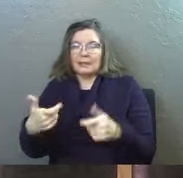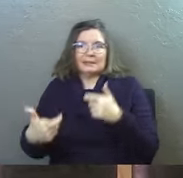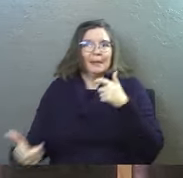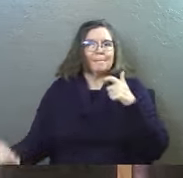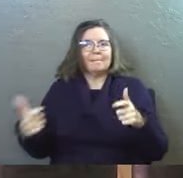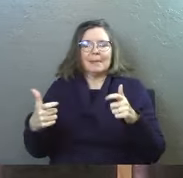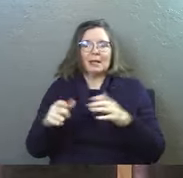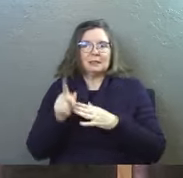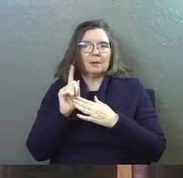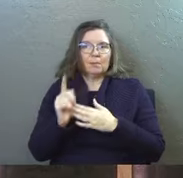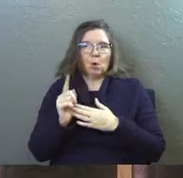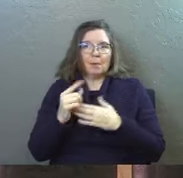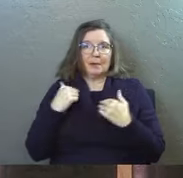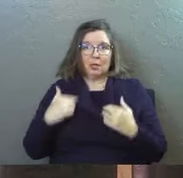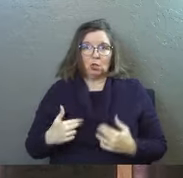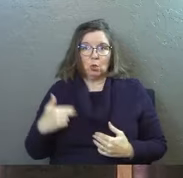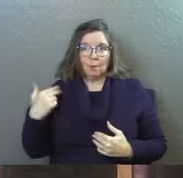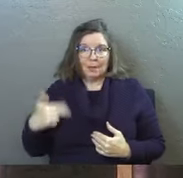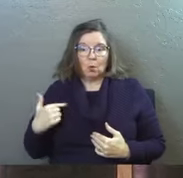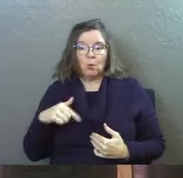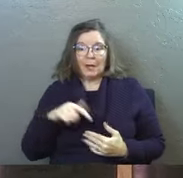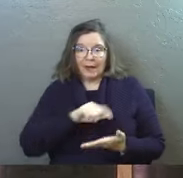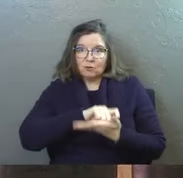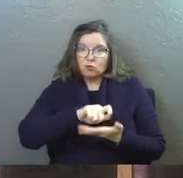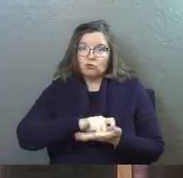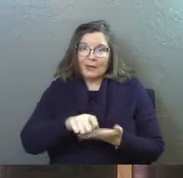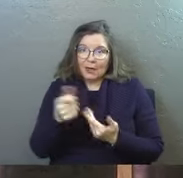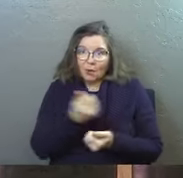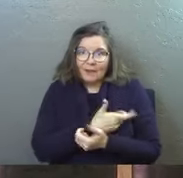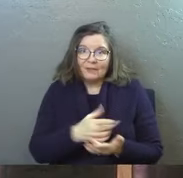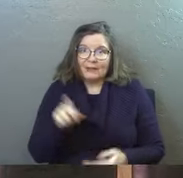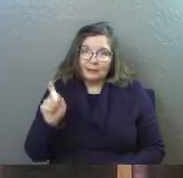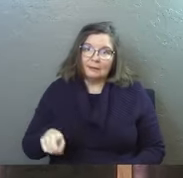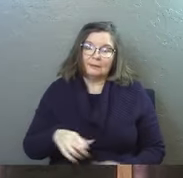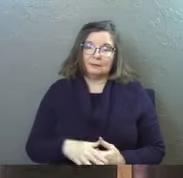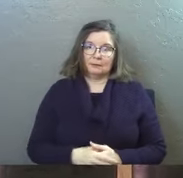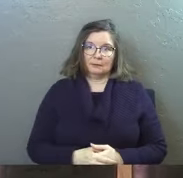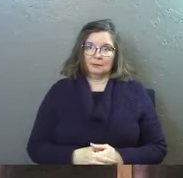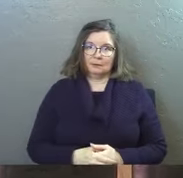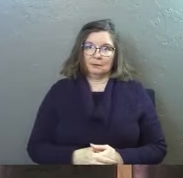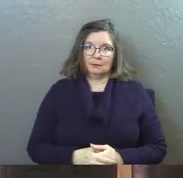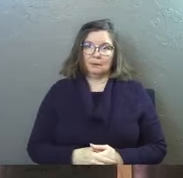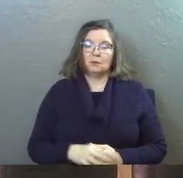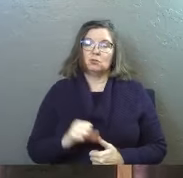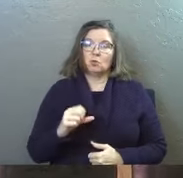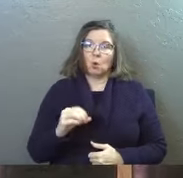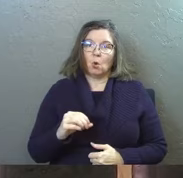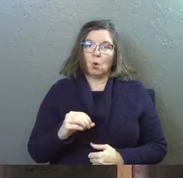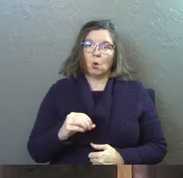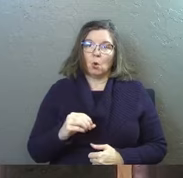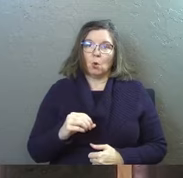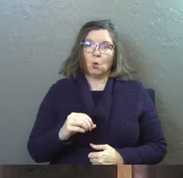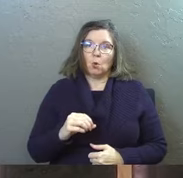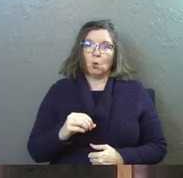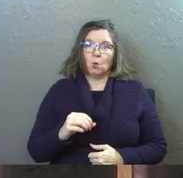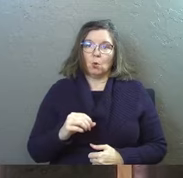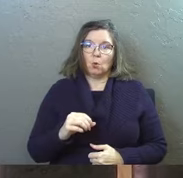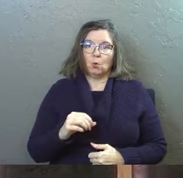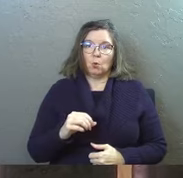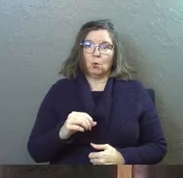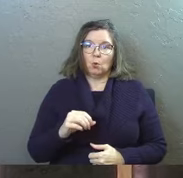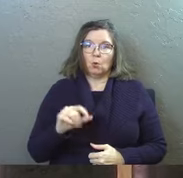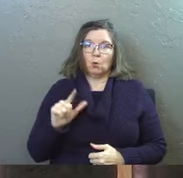a massive moment in human history. We've got to write down everything. And so they transcribe it